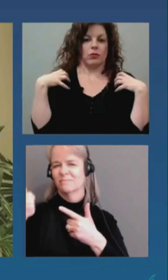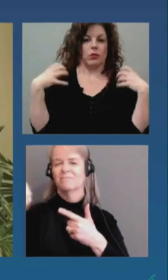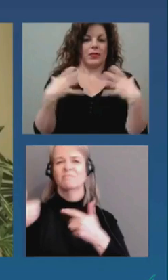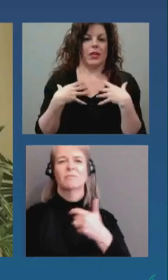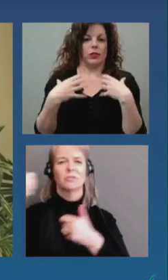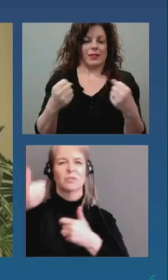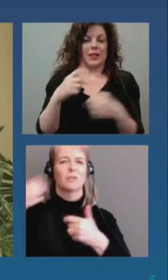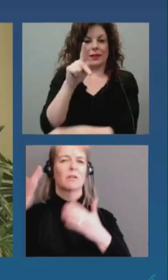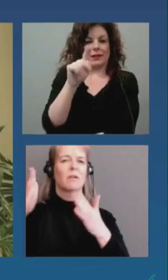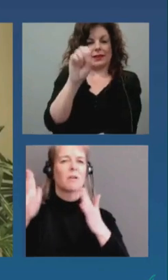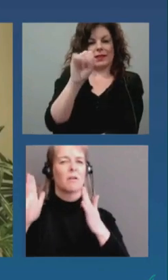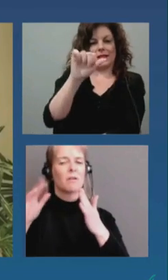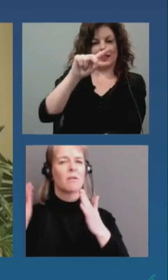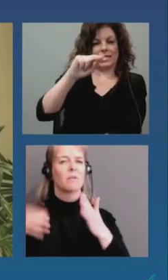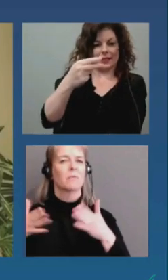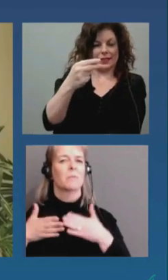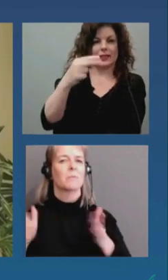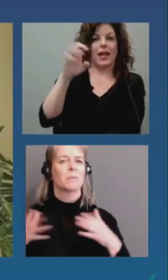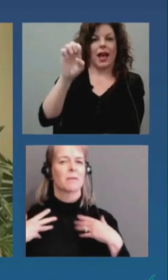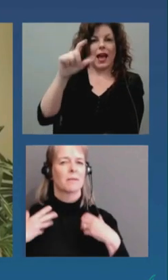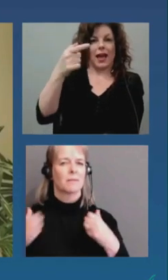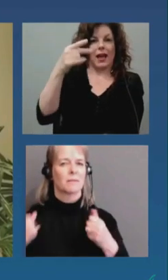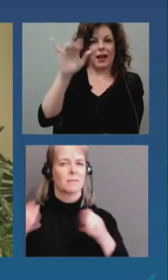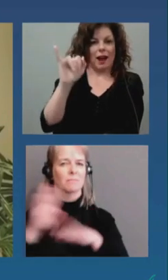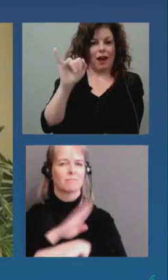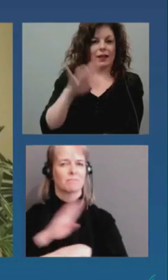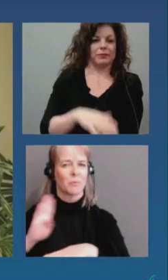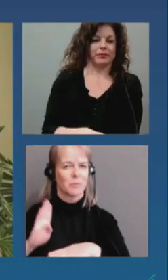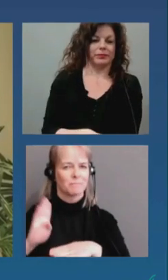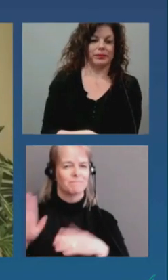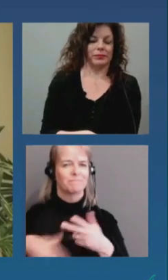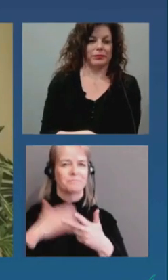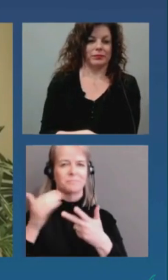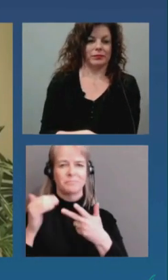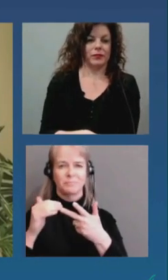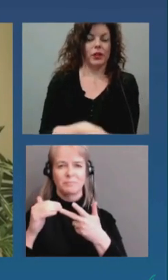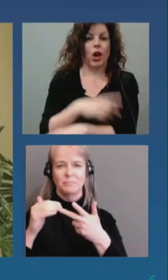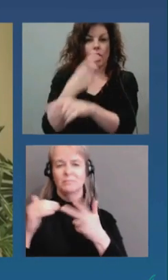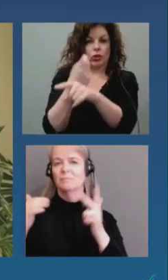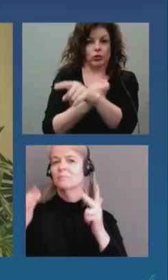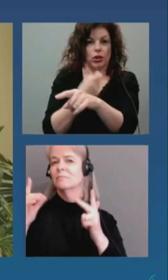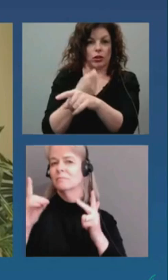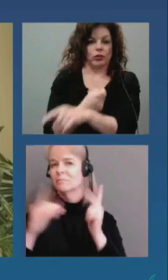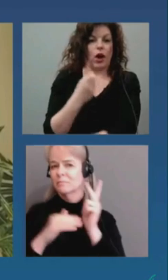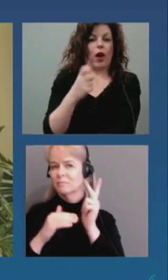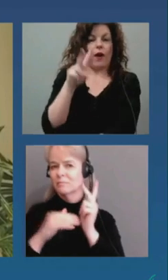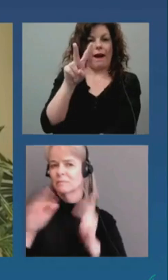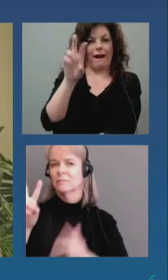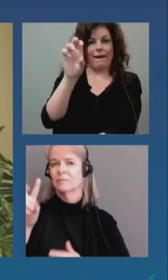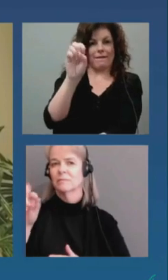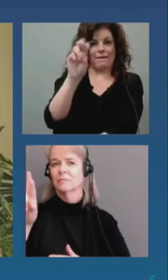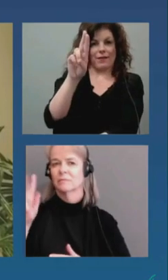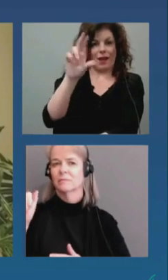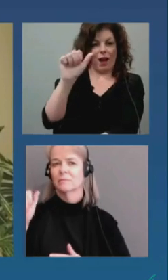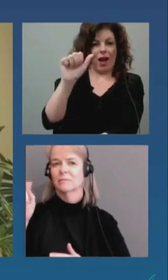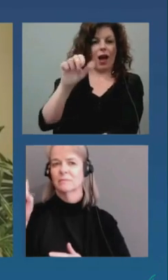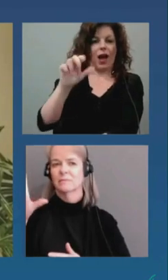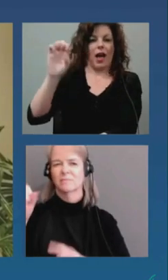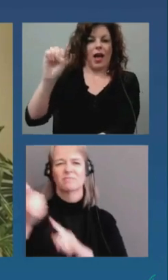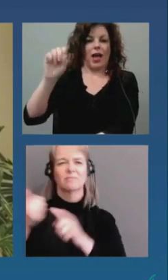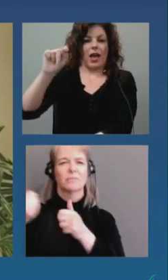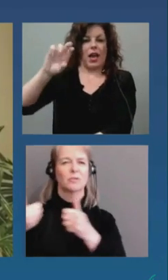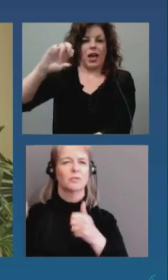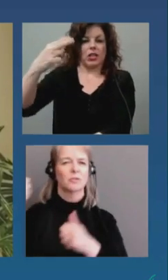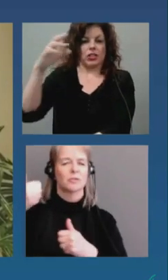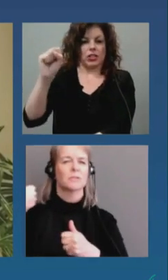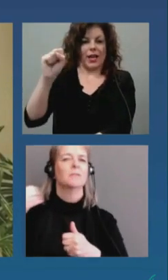le conseiller Keith Eglay, Président du Conseil de Santé d'Ottawa, Dr. Vera Etches, Chief Medical Officer of Health,